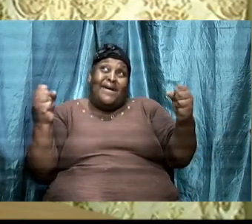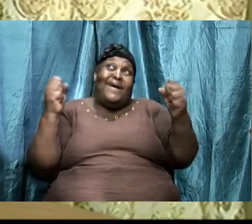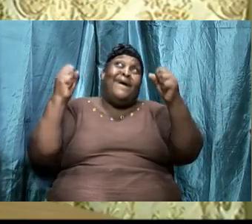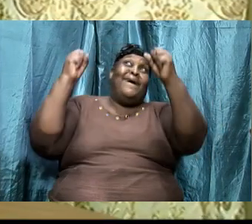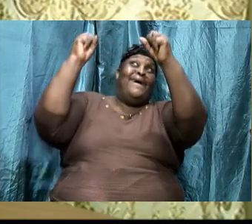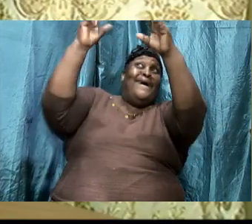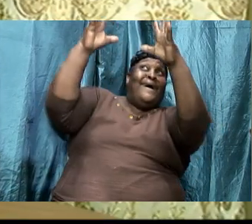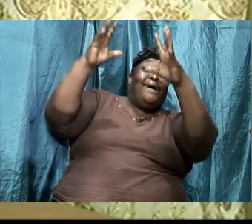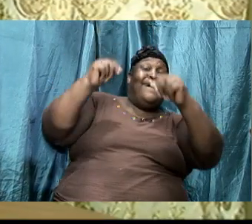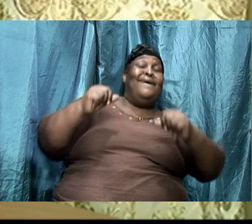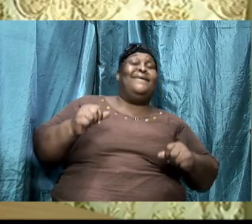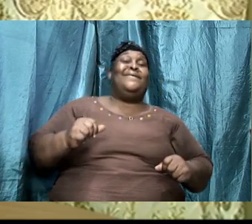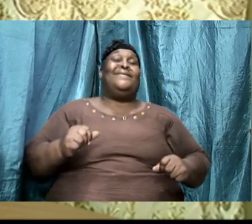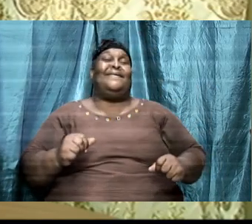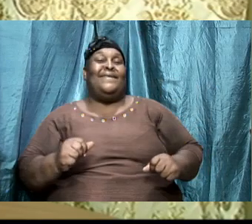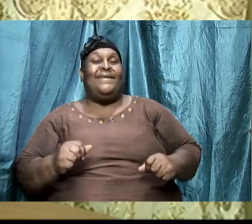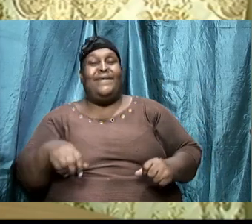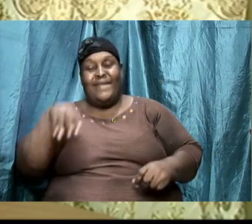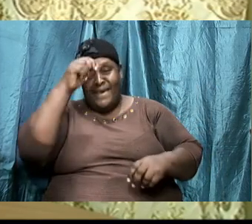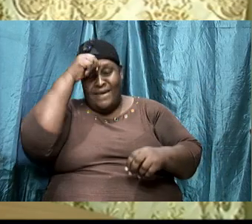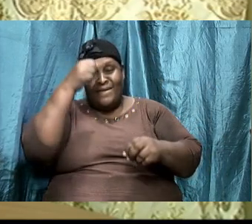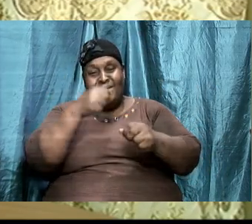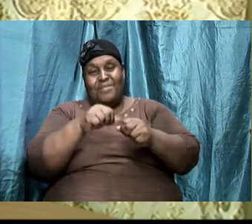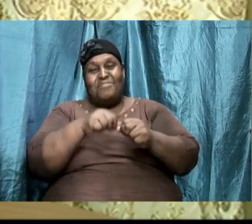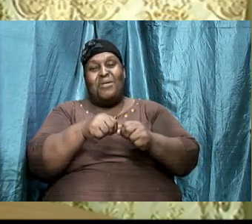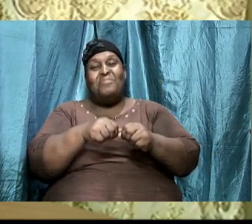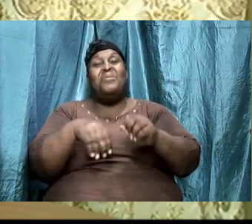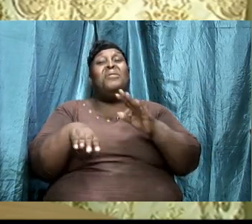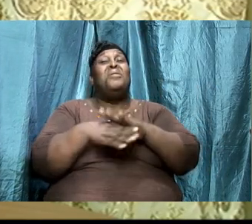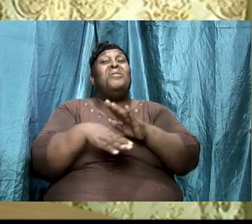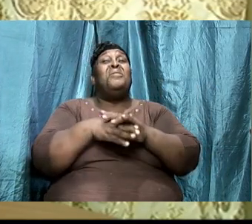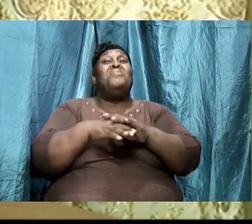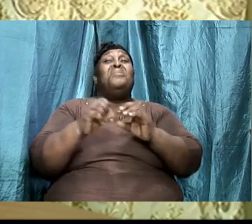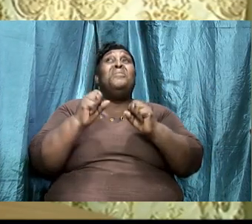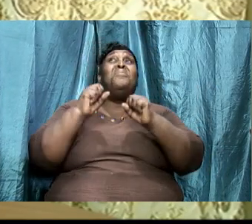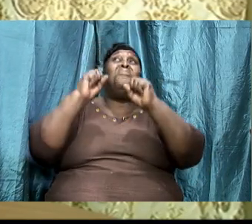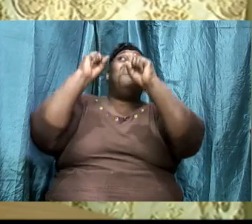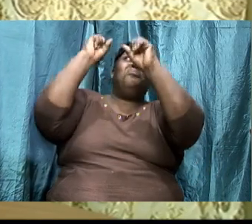basketball and the star that went 19-2